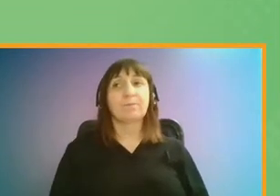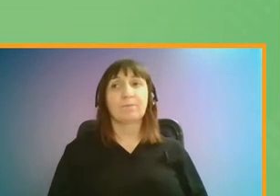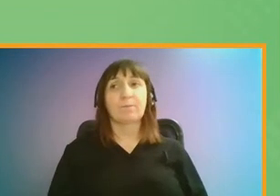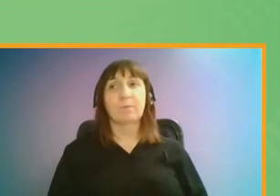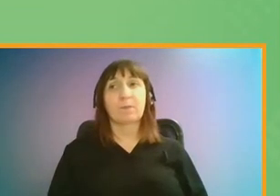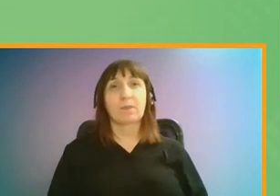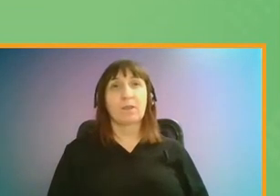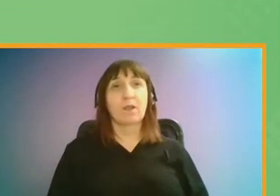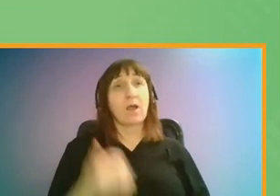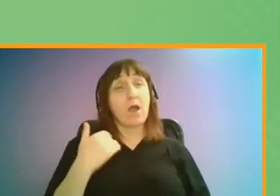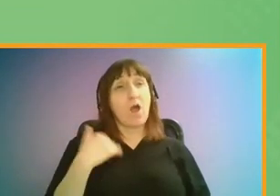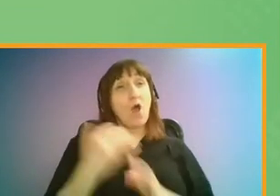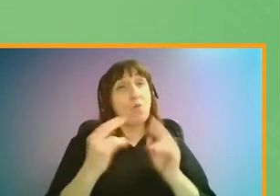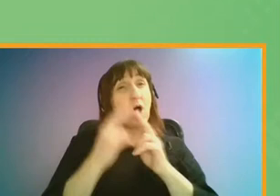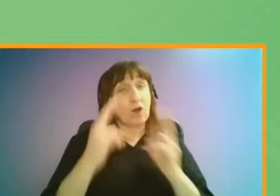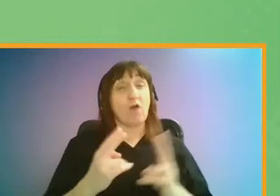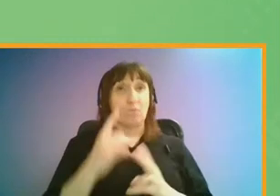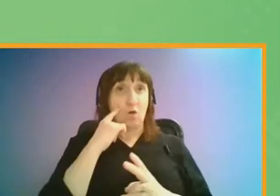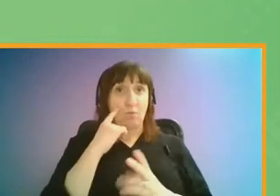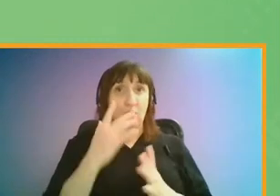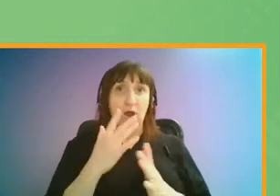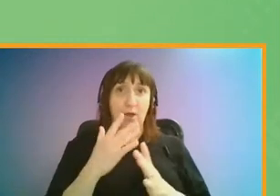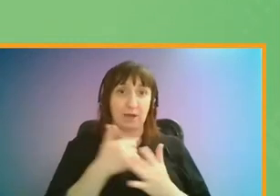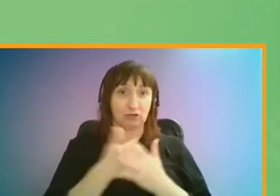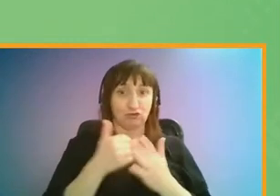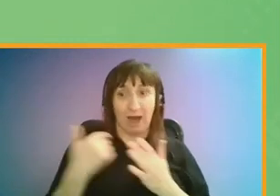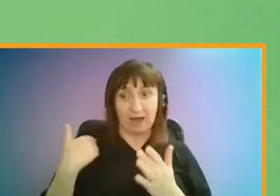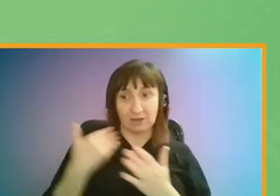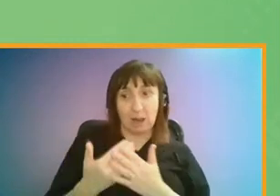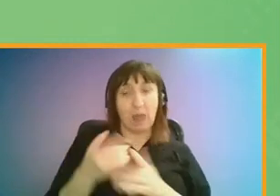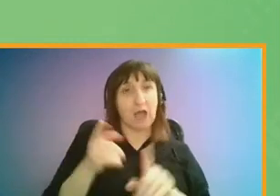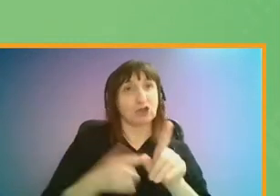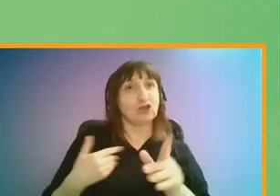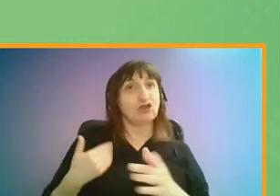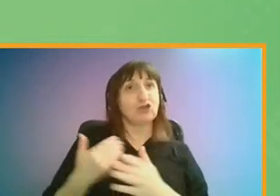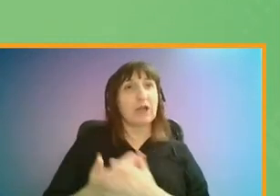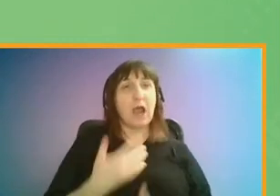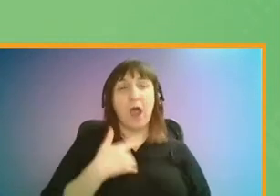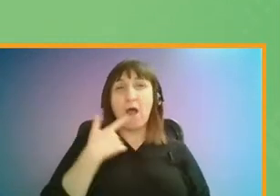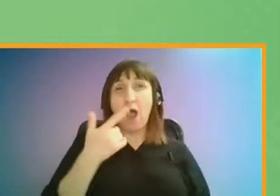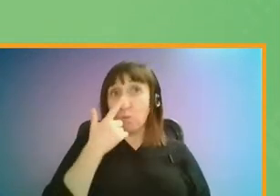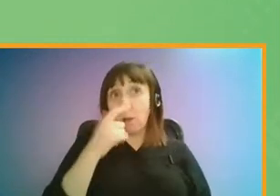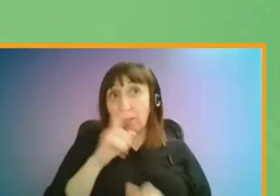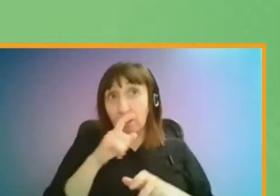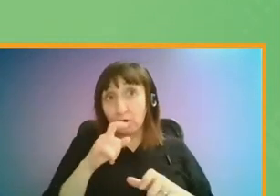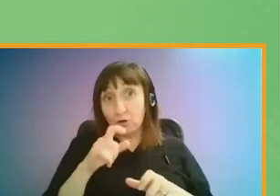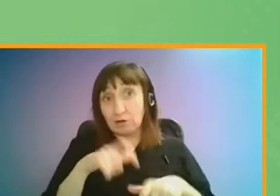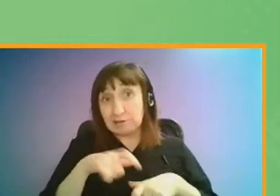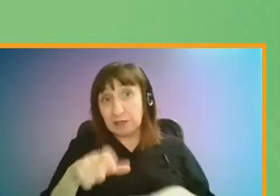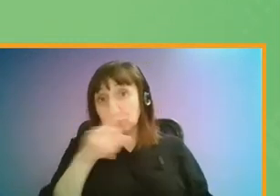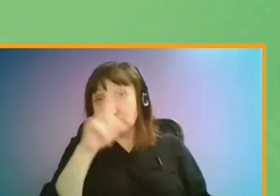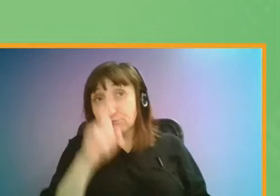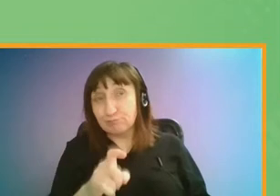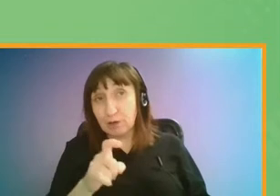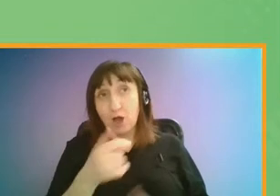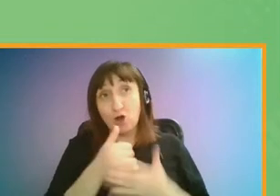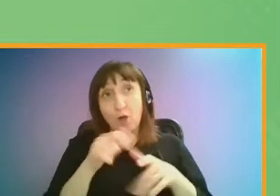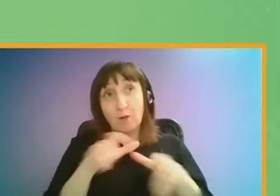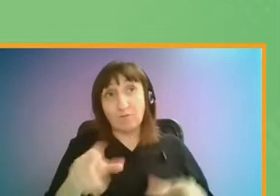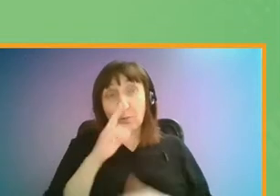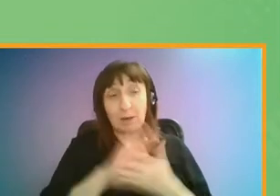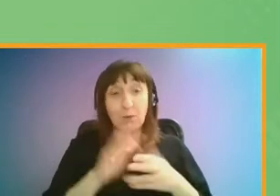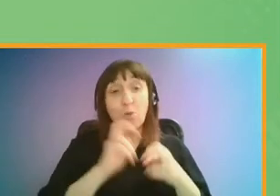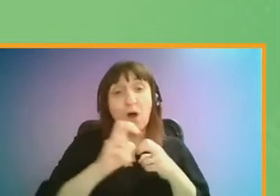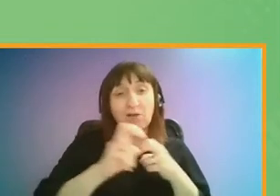Although working from home has been a significant trend in the last year, there is a big question as to how much of this will continue. A common view was that people will still